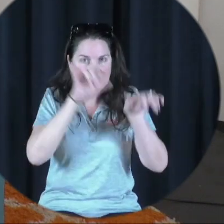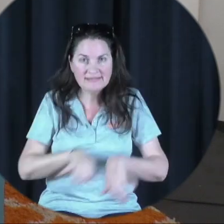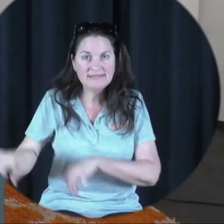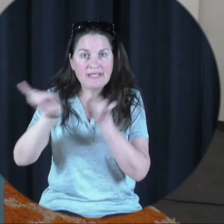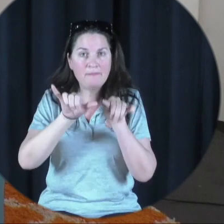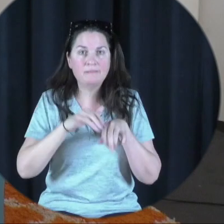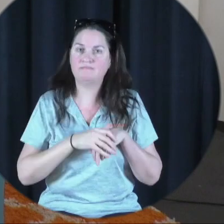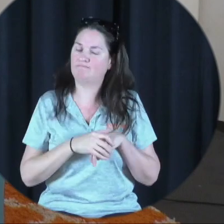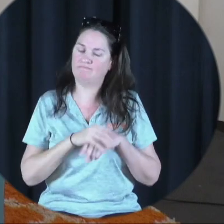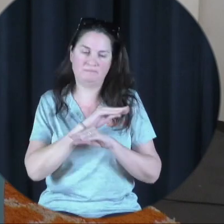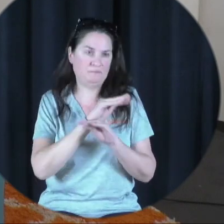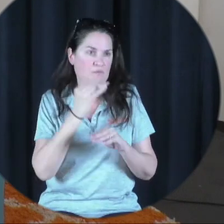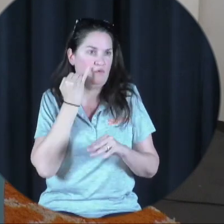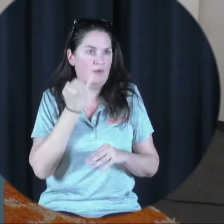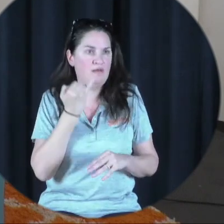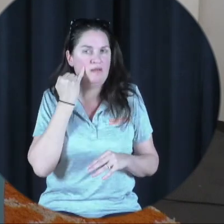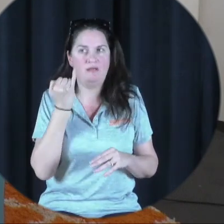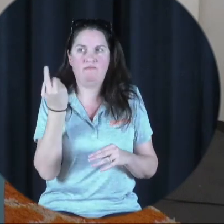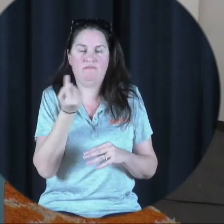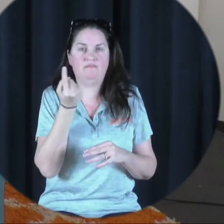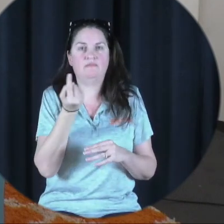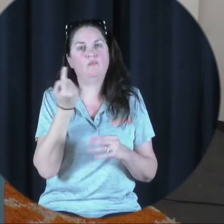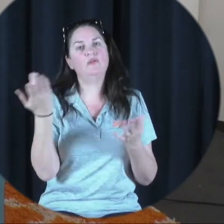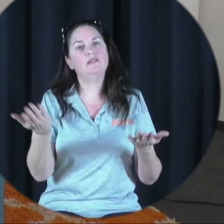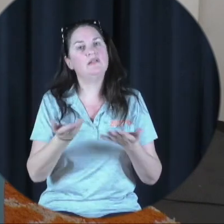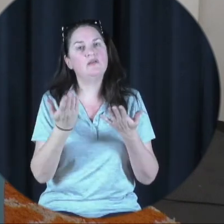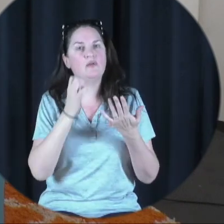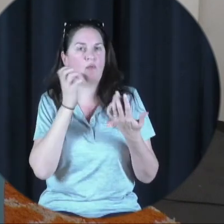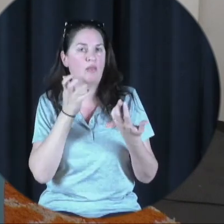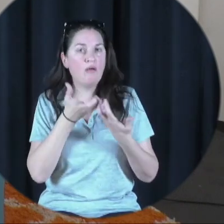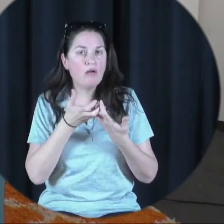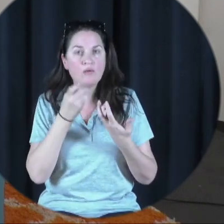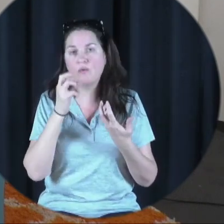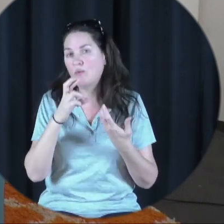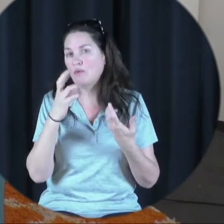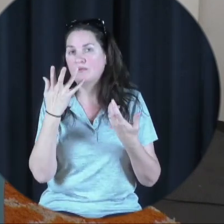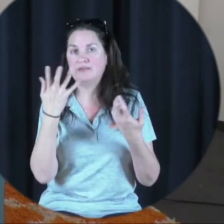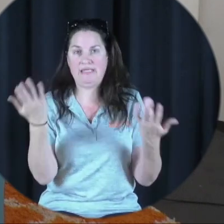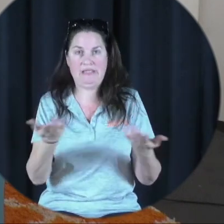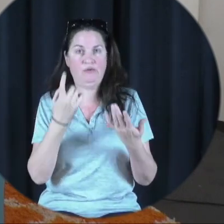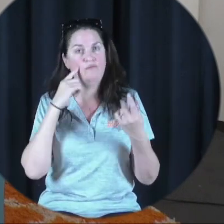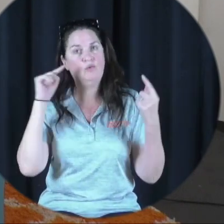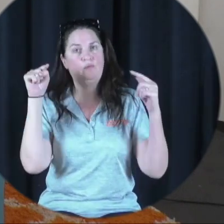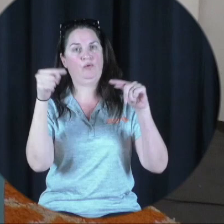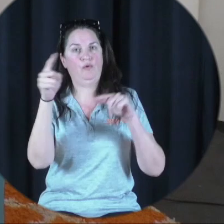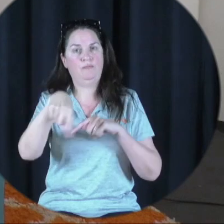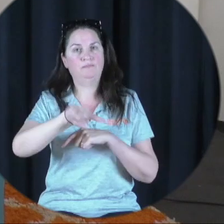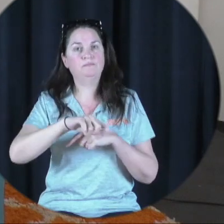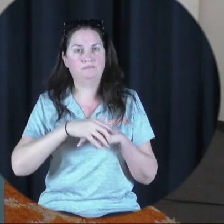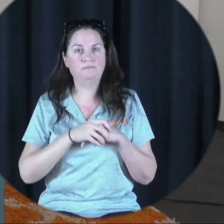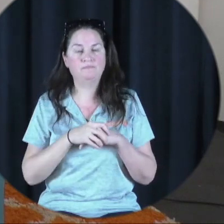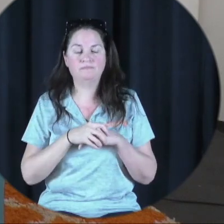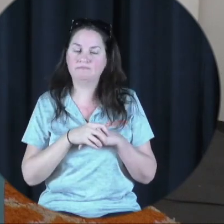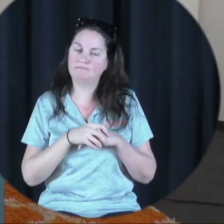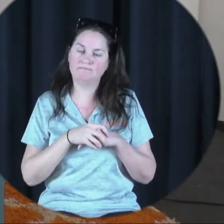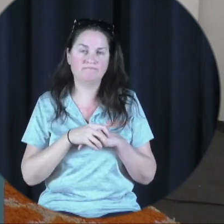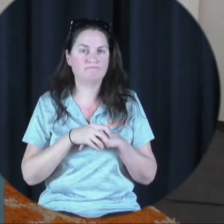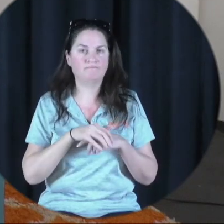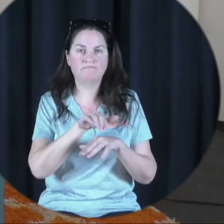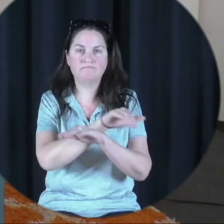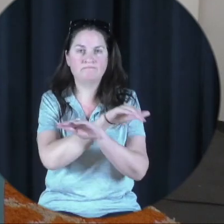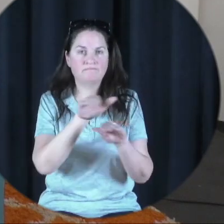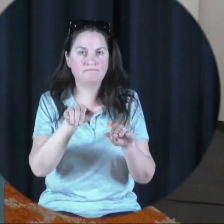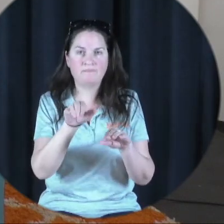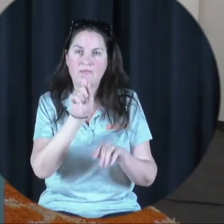We would have no idea if someone was on campus that doesn't belong here, or if they were here trying to do harm to us. It's simply a non